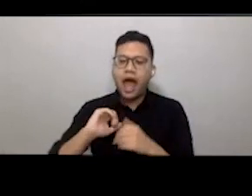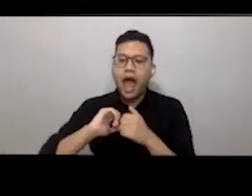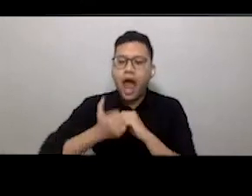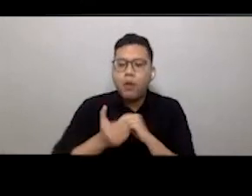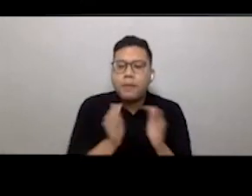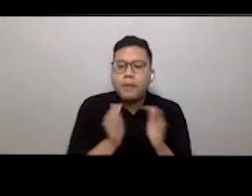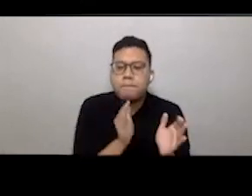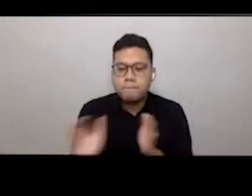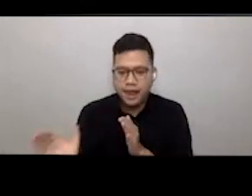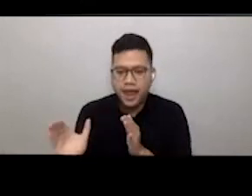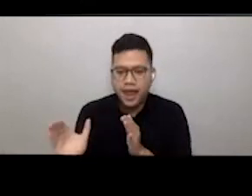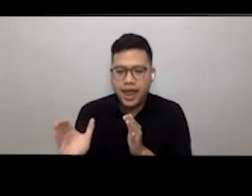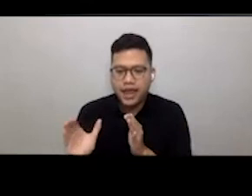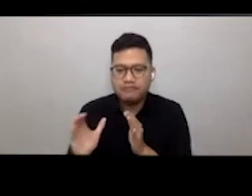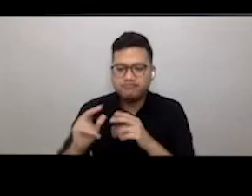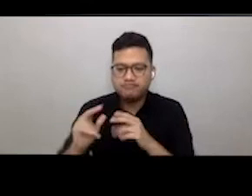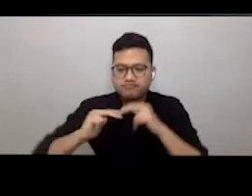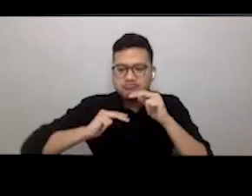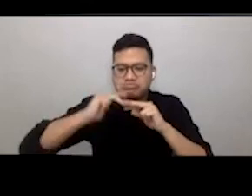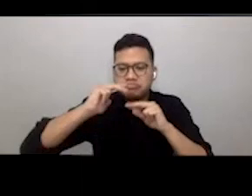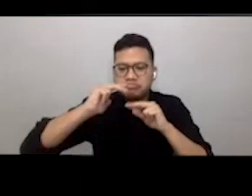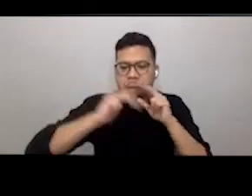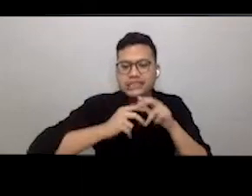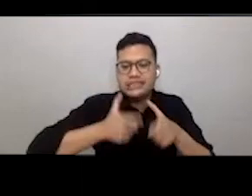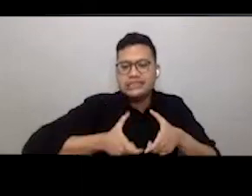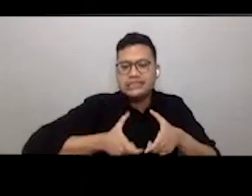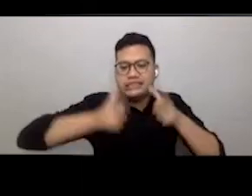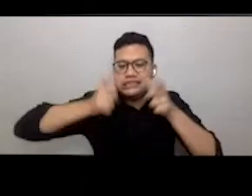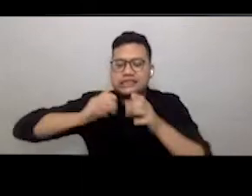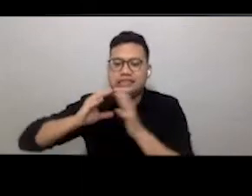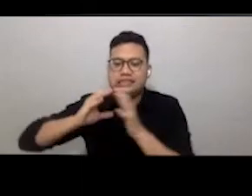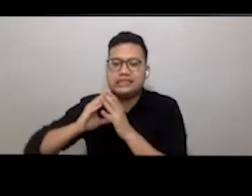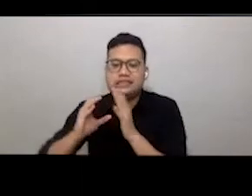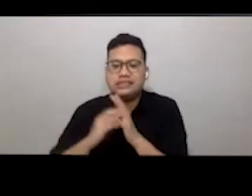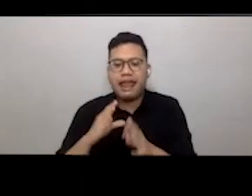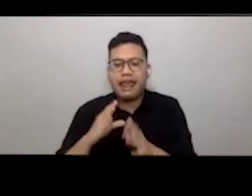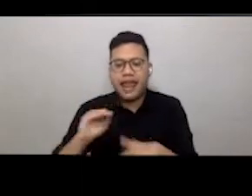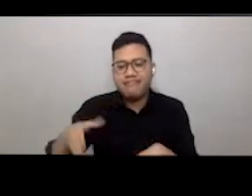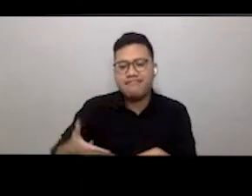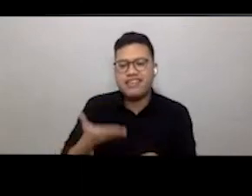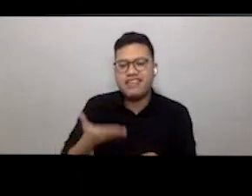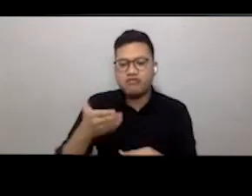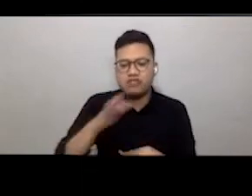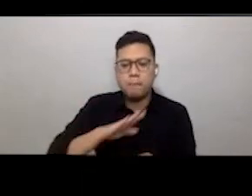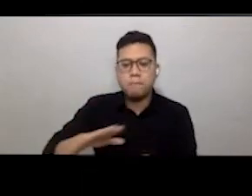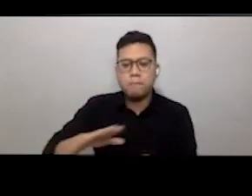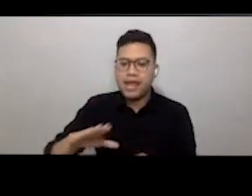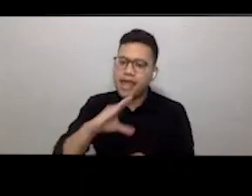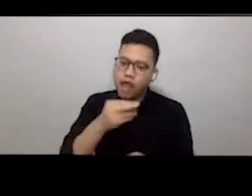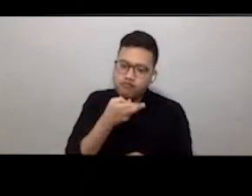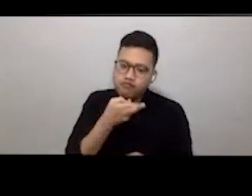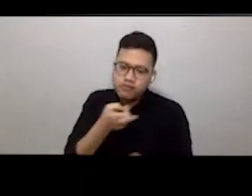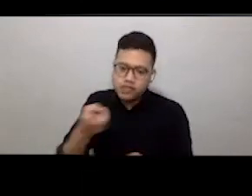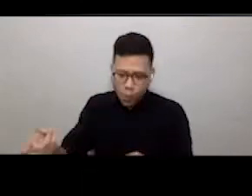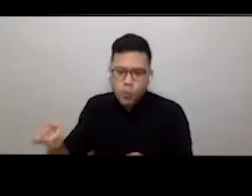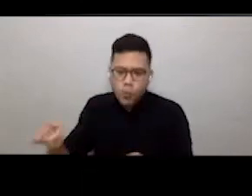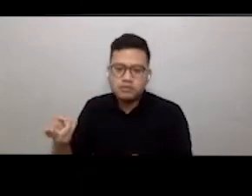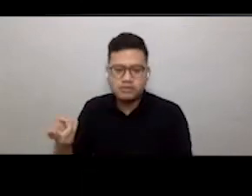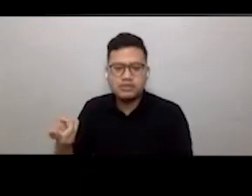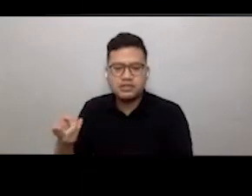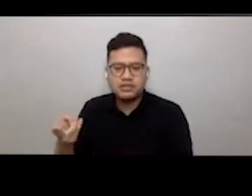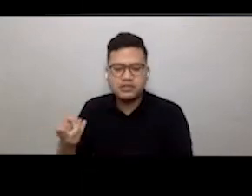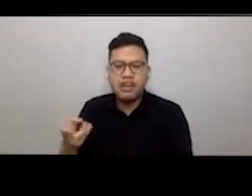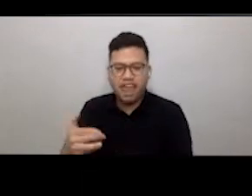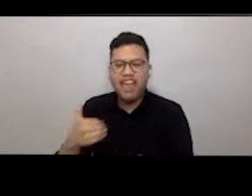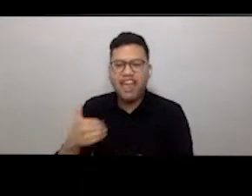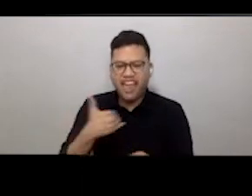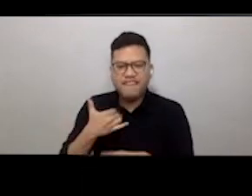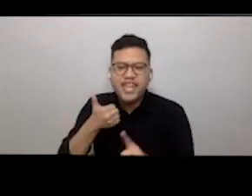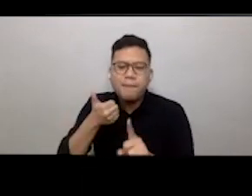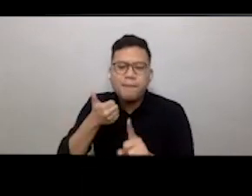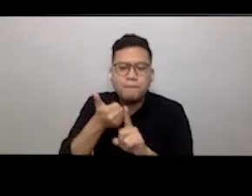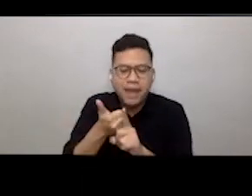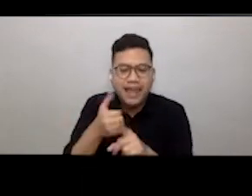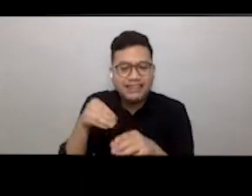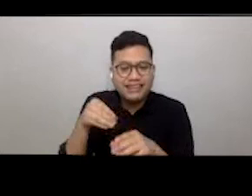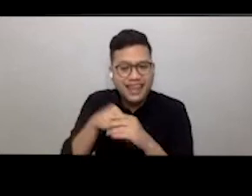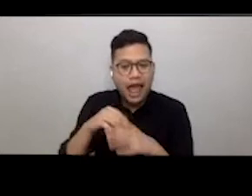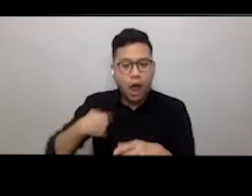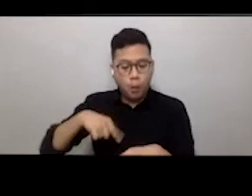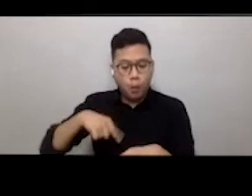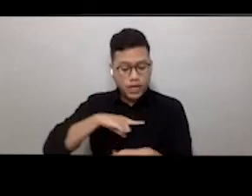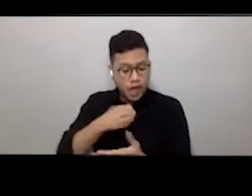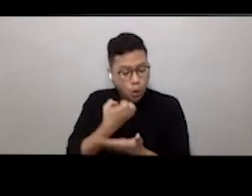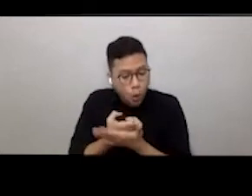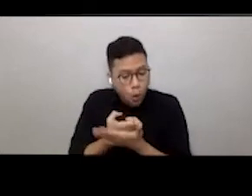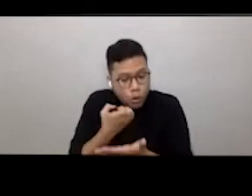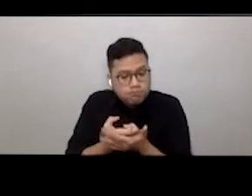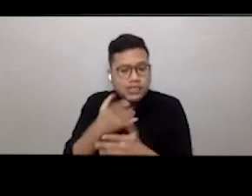and design infrastructure, and allocate space and resources has really wide-ranging impacts on our economies, on our